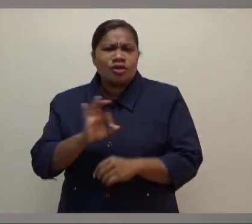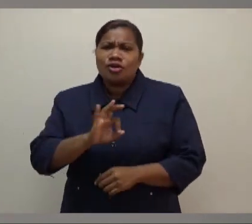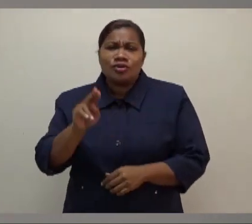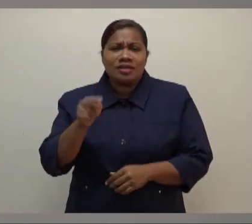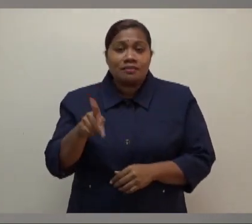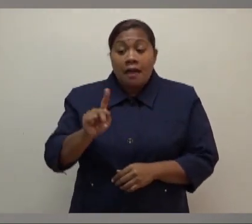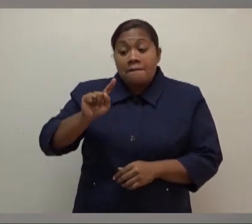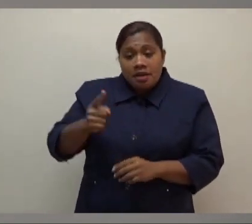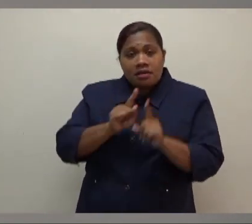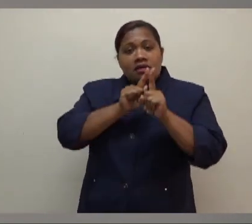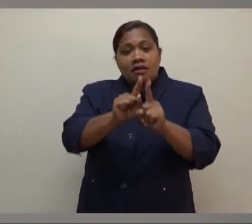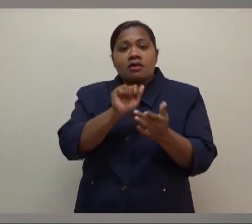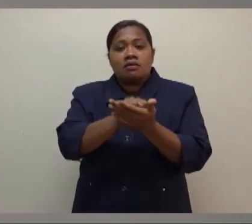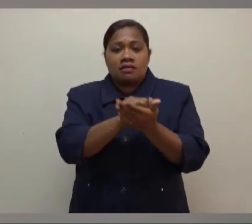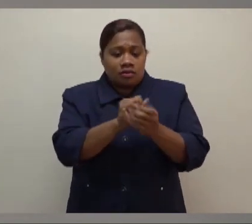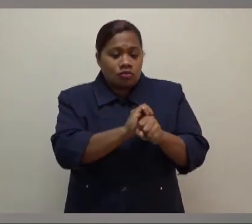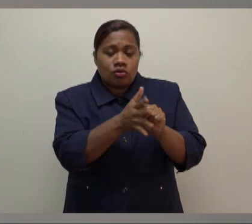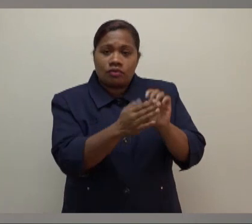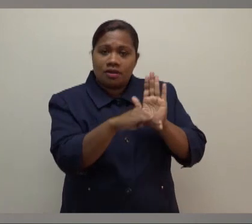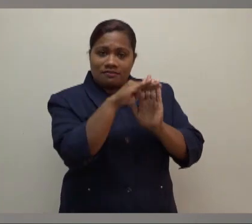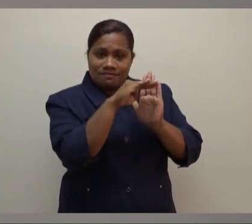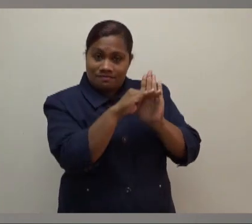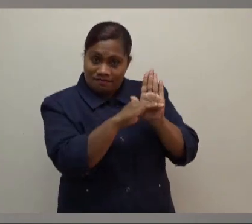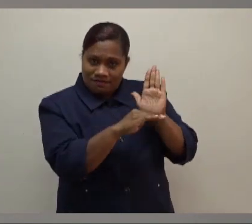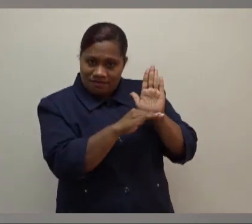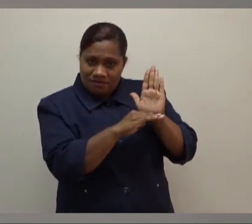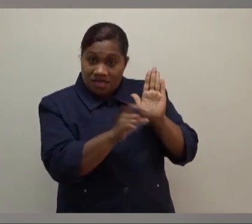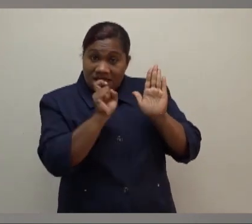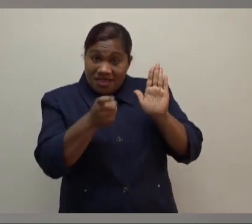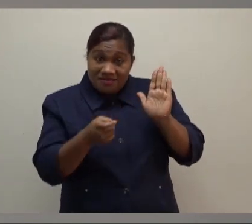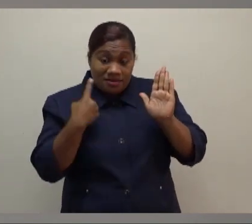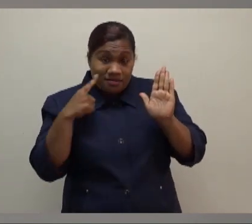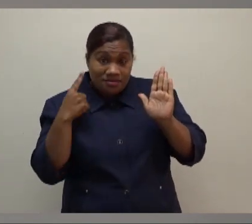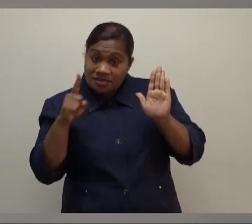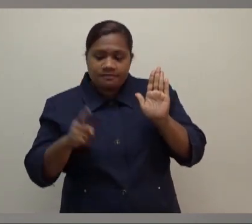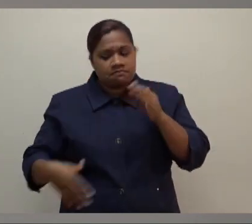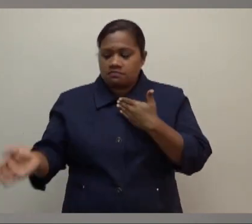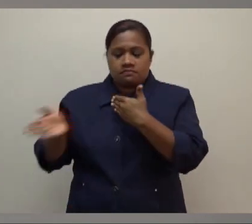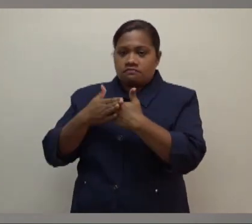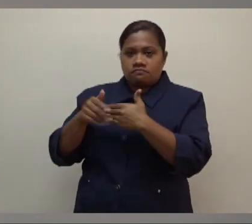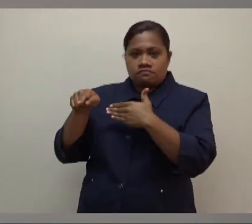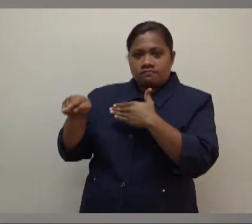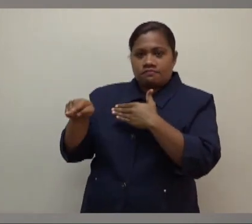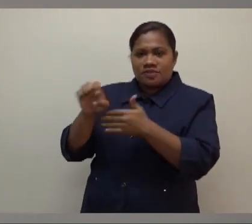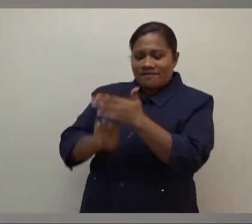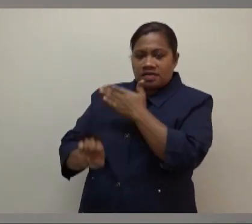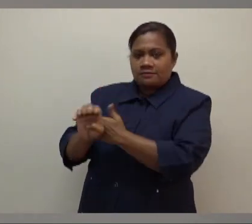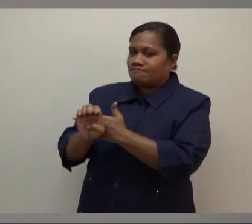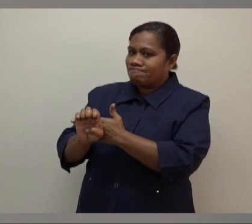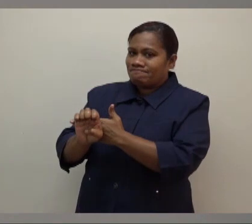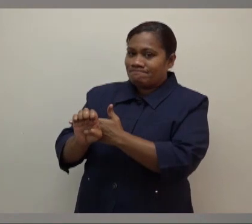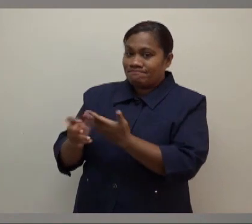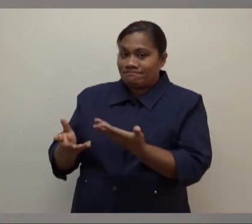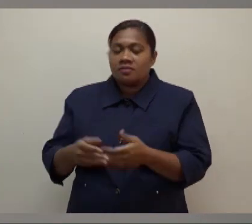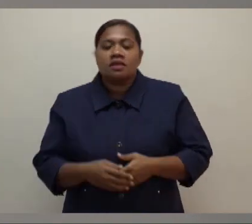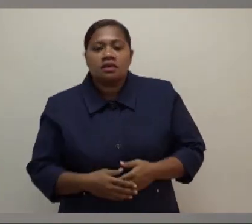-safe measures, or they could actually be forced to close down those events or those particular functions that they are having. Ladies